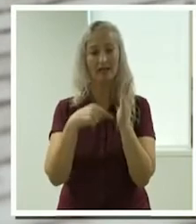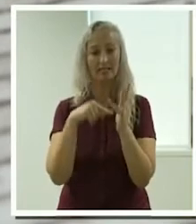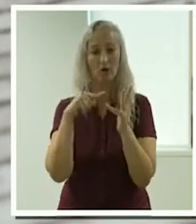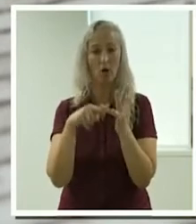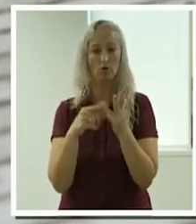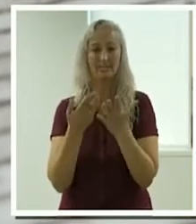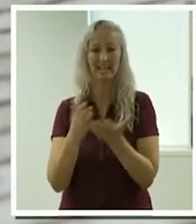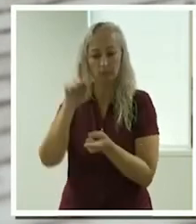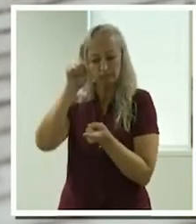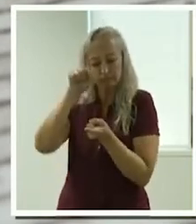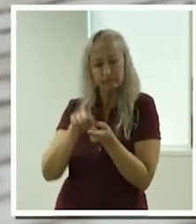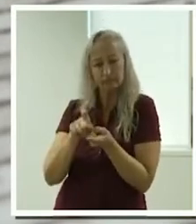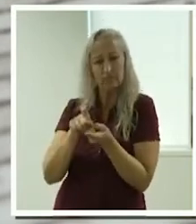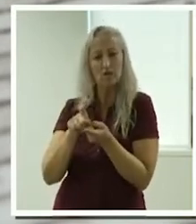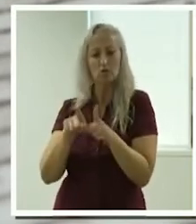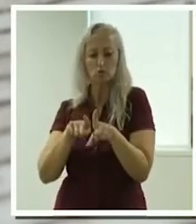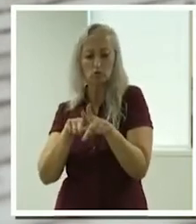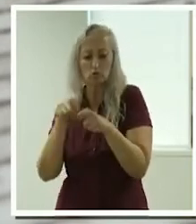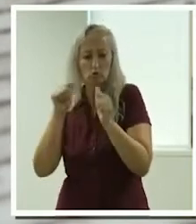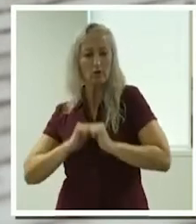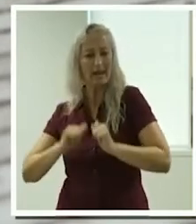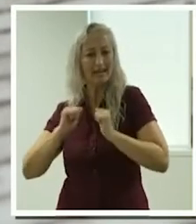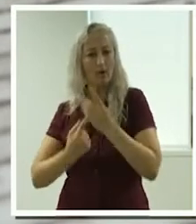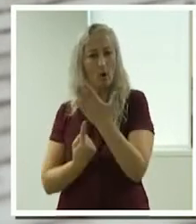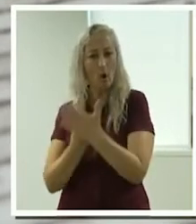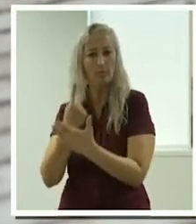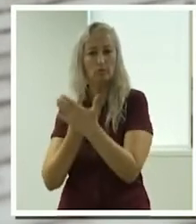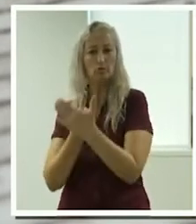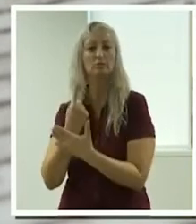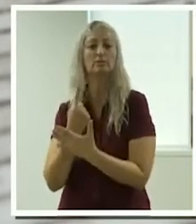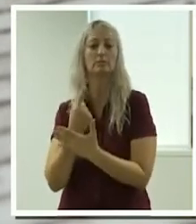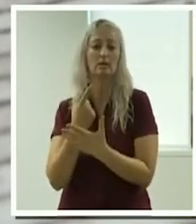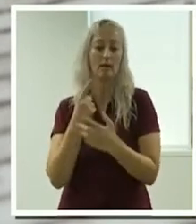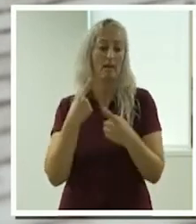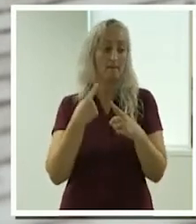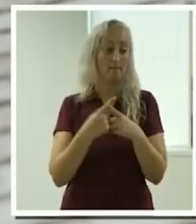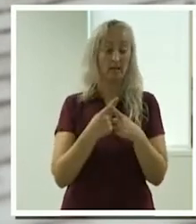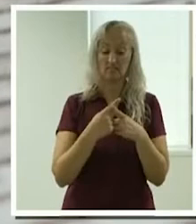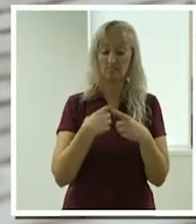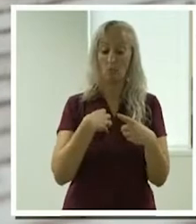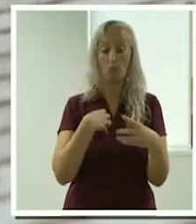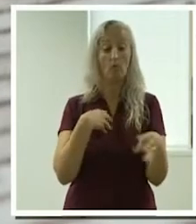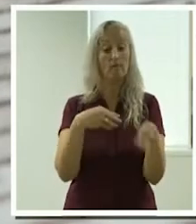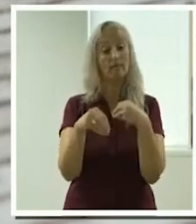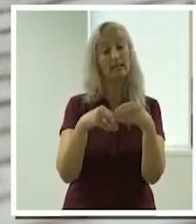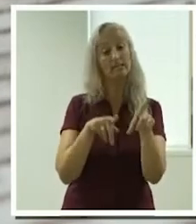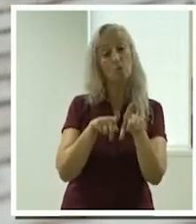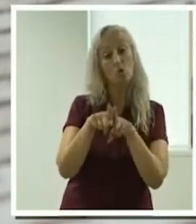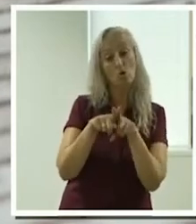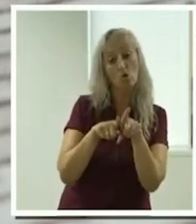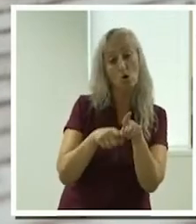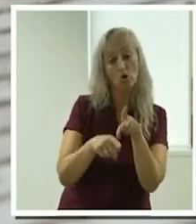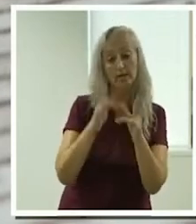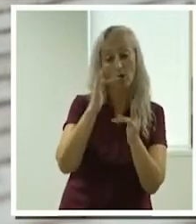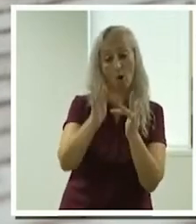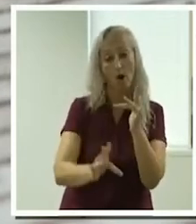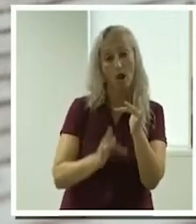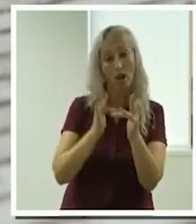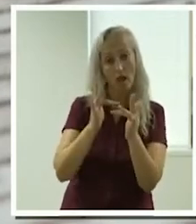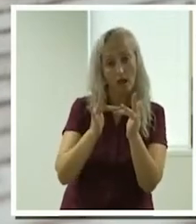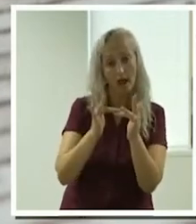training opportunities and explore flexible online learning models and flexible assessment